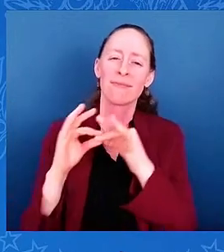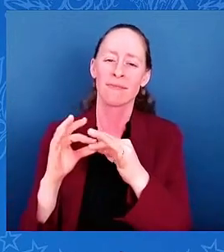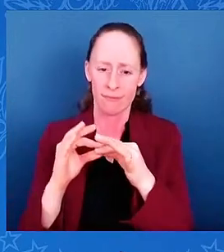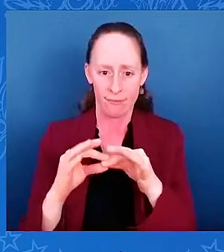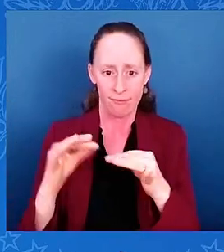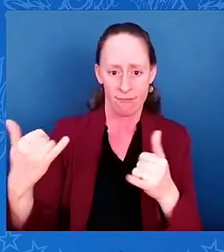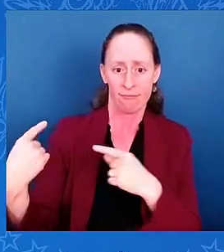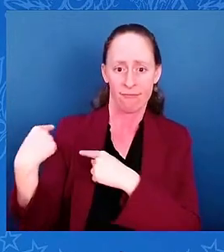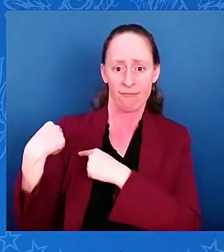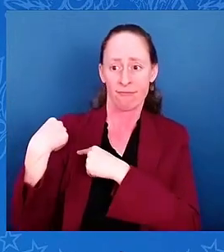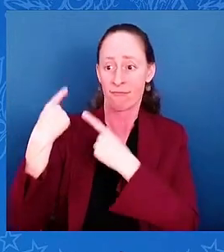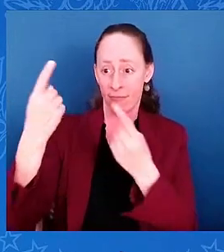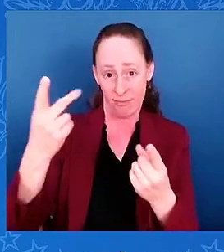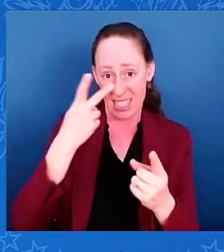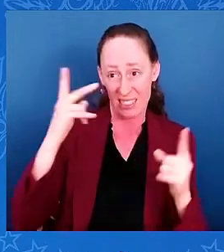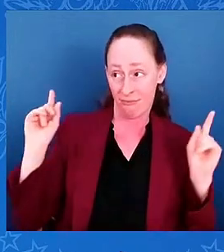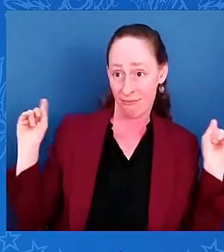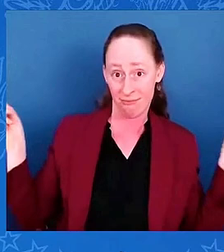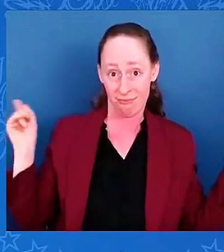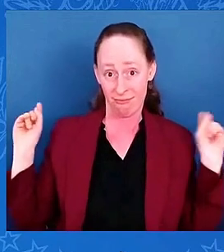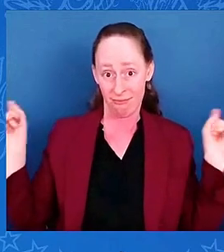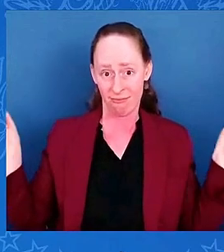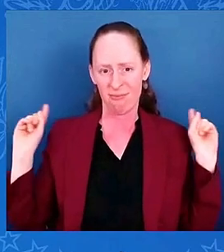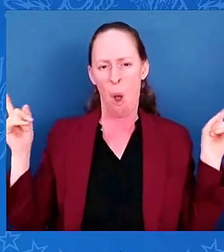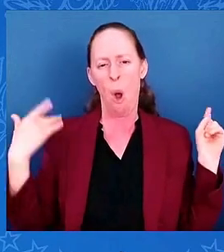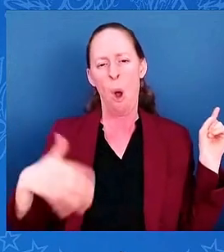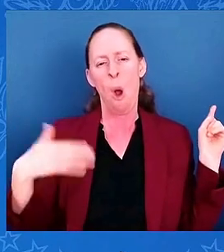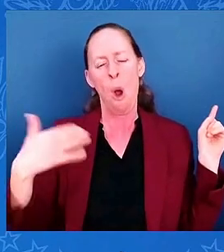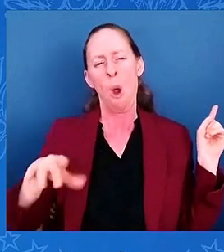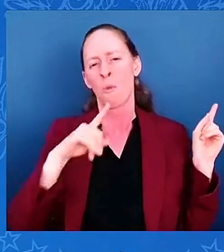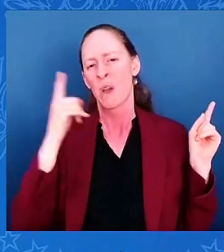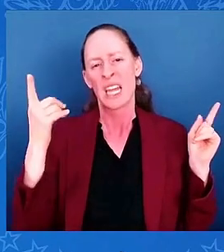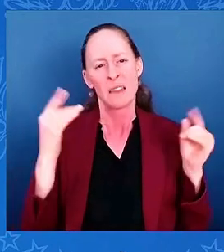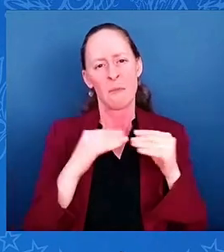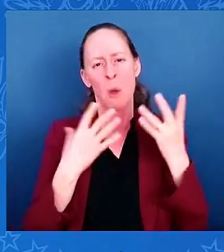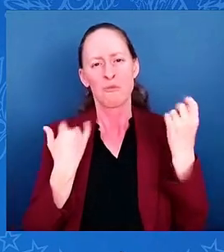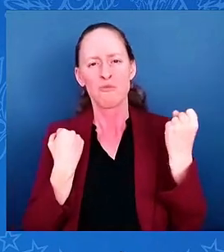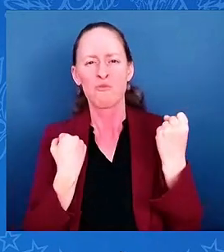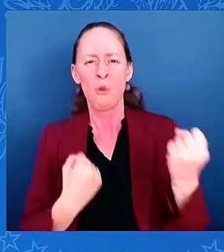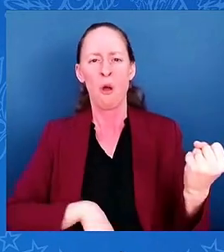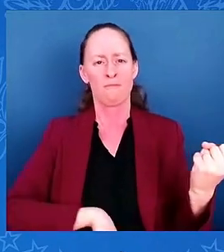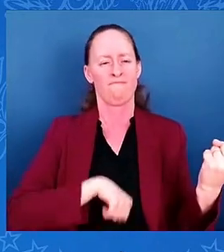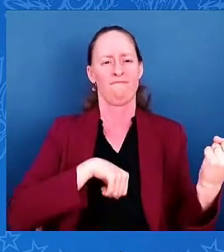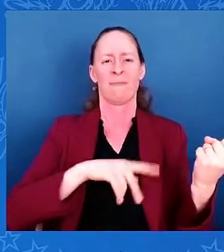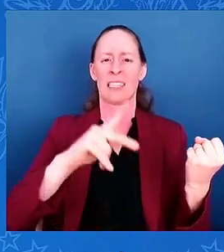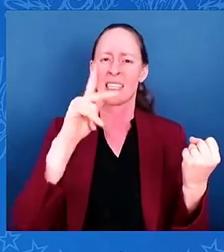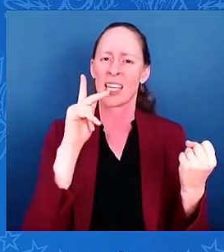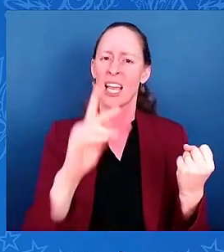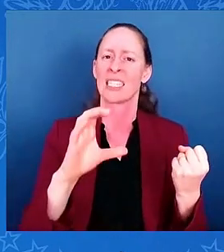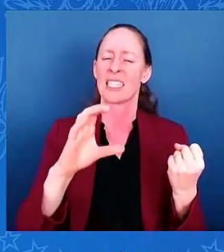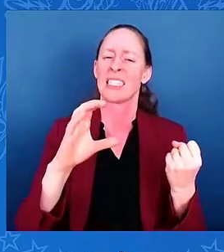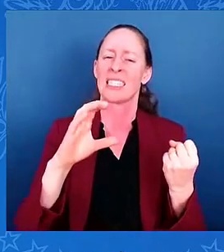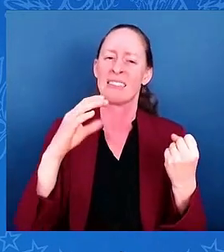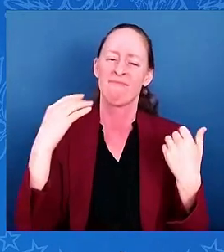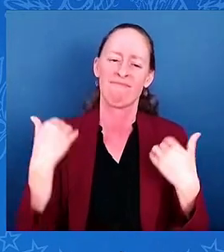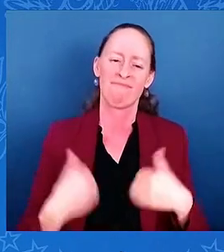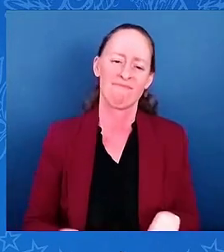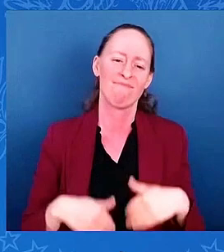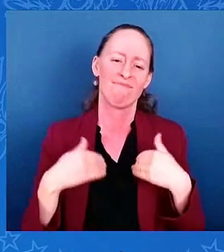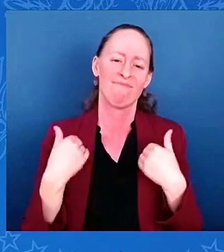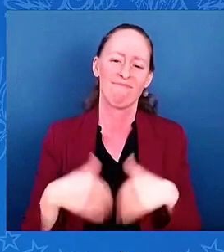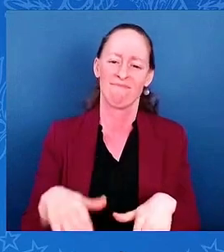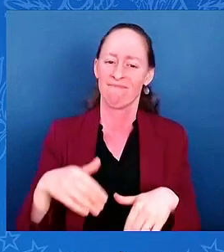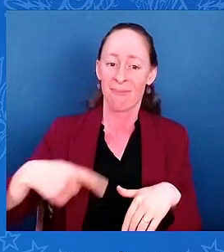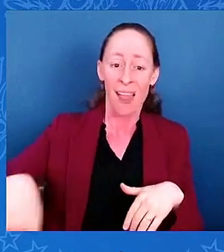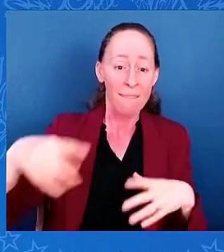and united football fans across the country and throughout the world. There is a lot that can